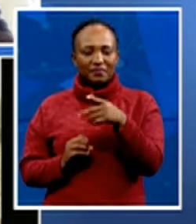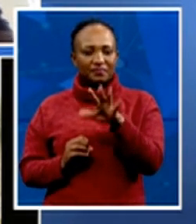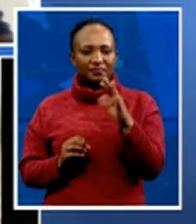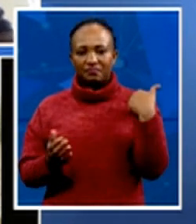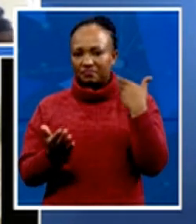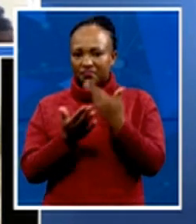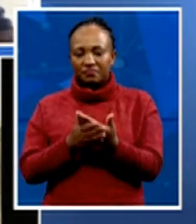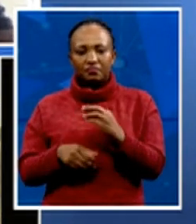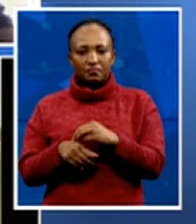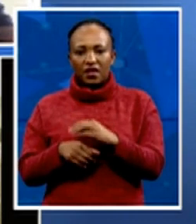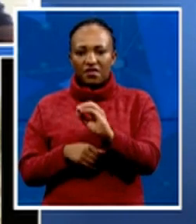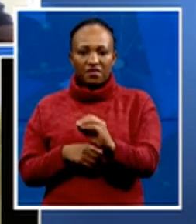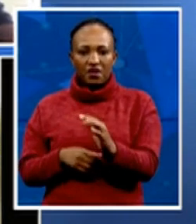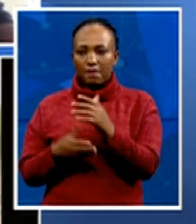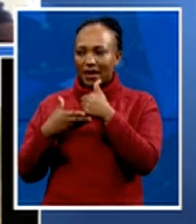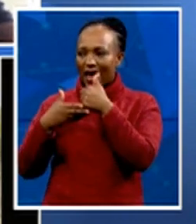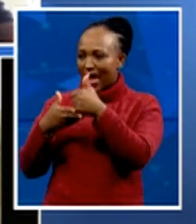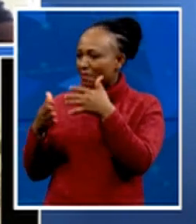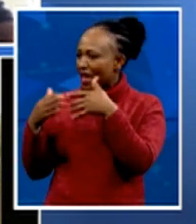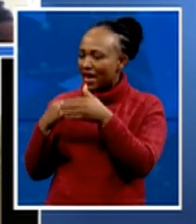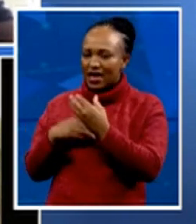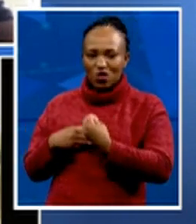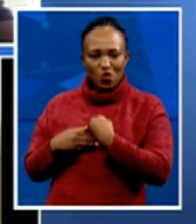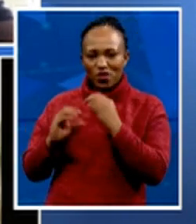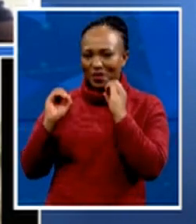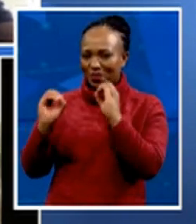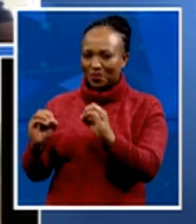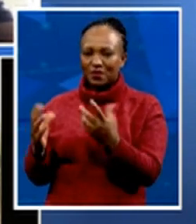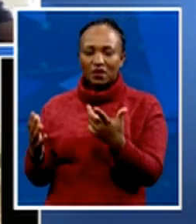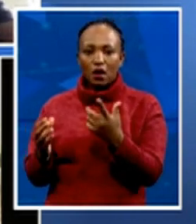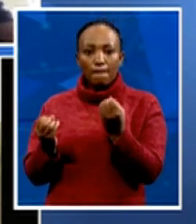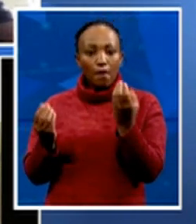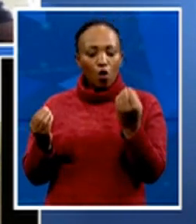Khauletza, on your mind about this